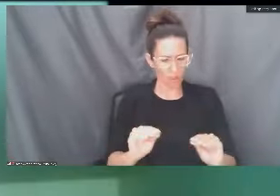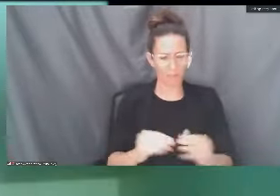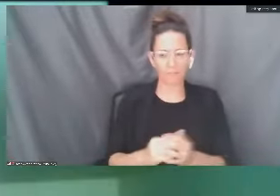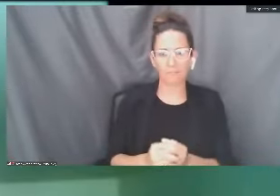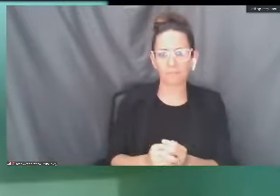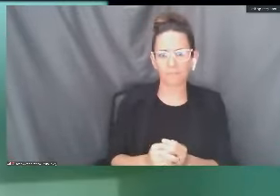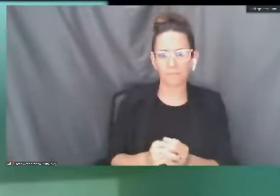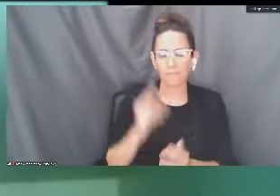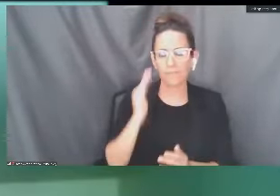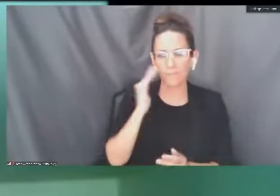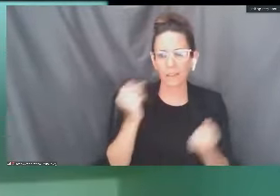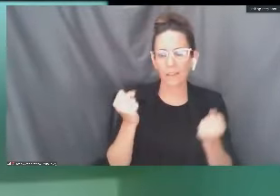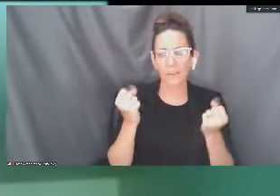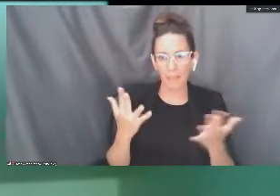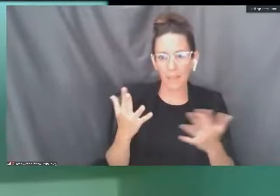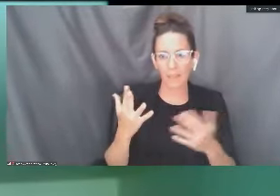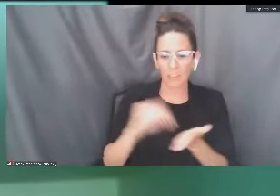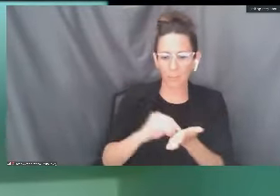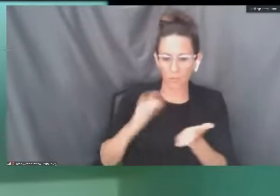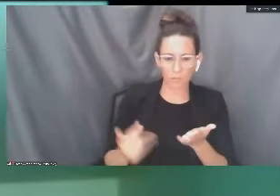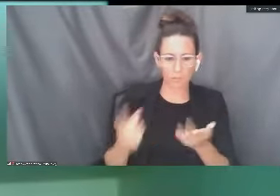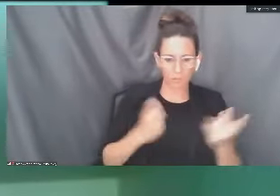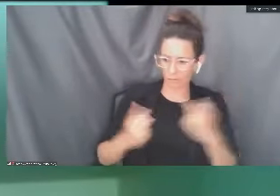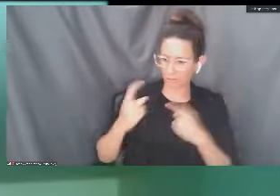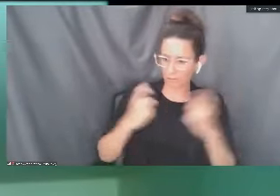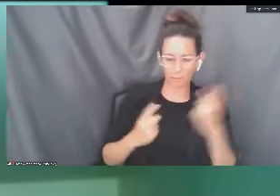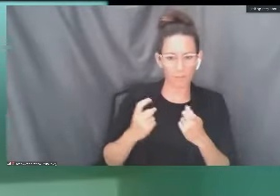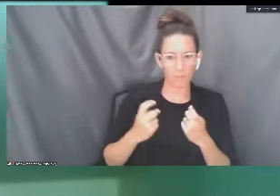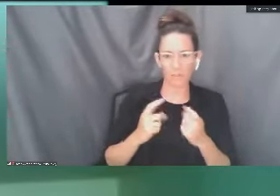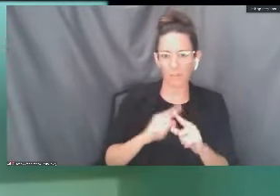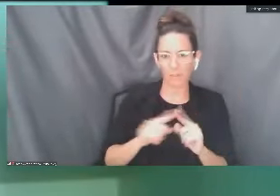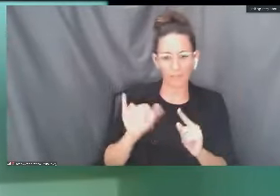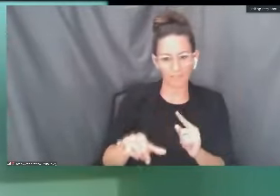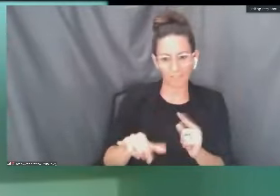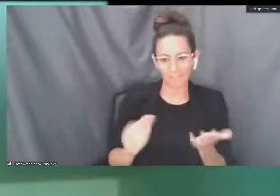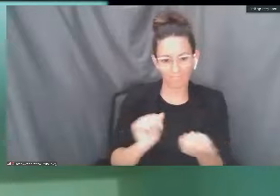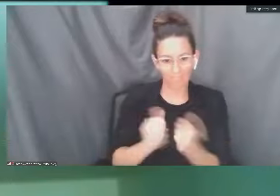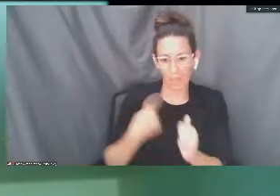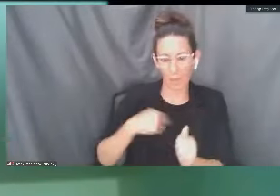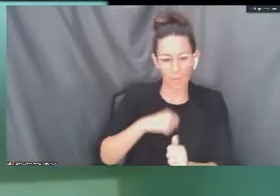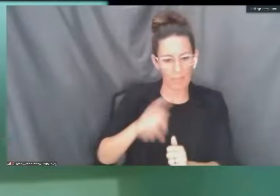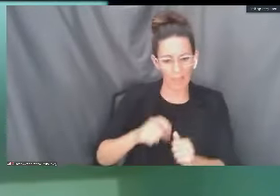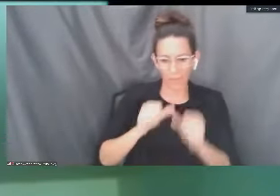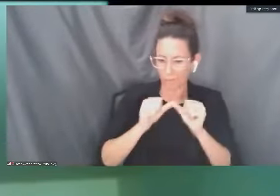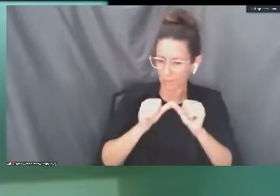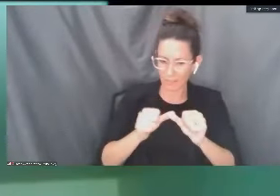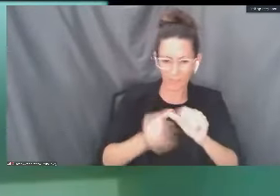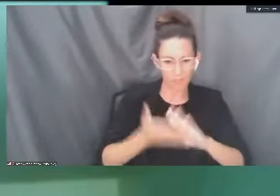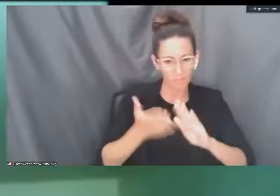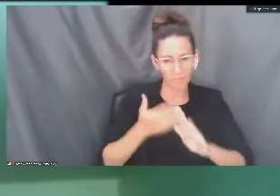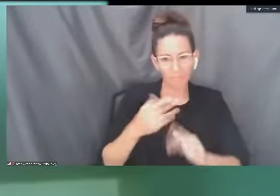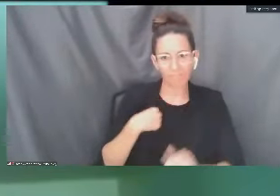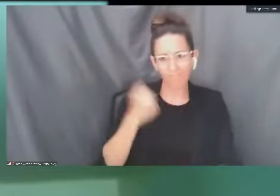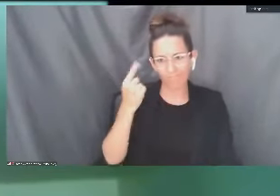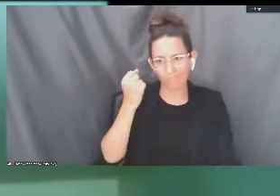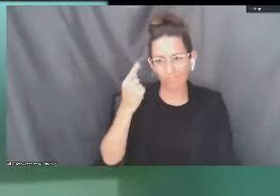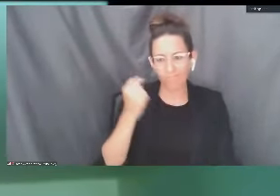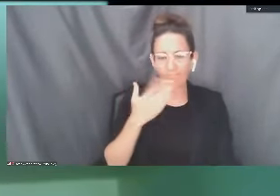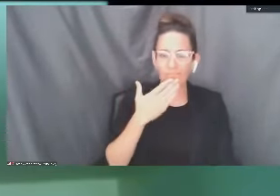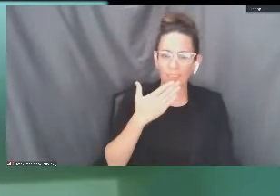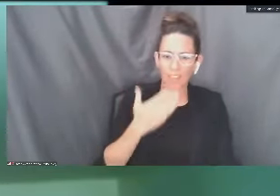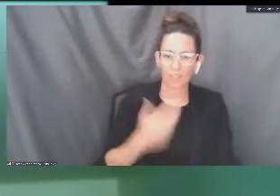pertaining to many different types of classes. But this is this is how we have to operate. And we appreciate your understanding.